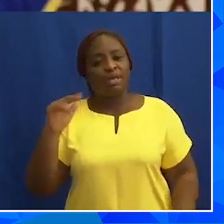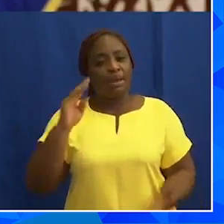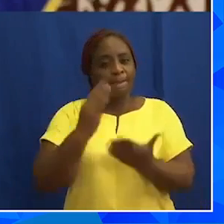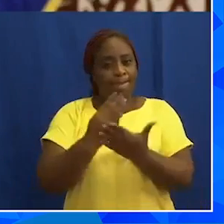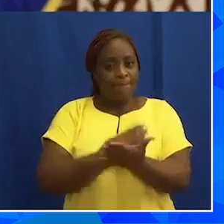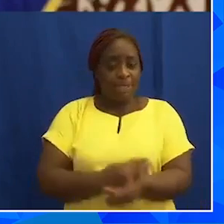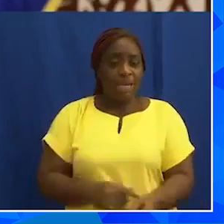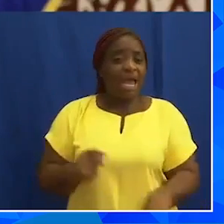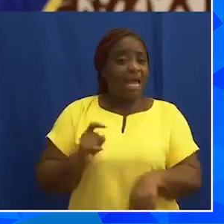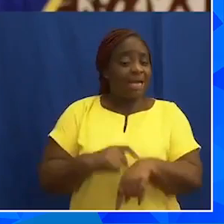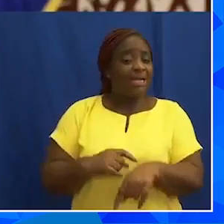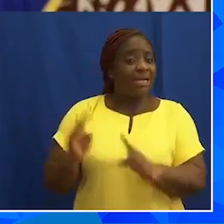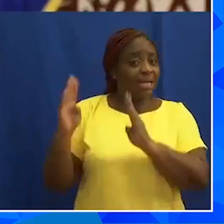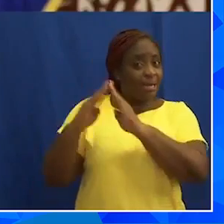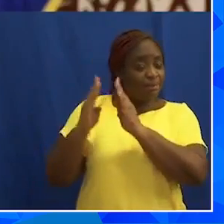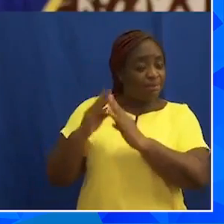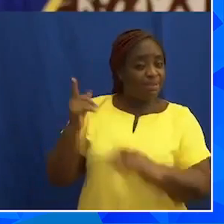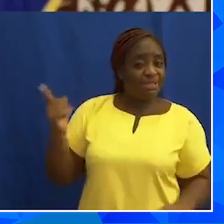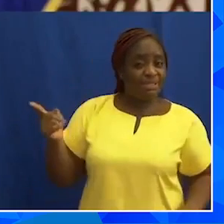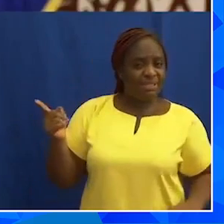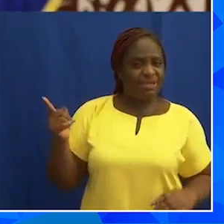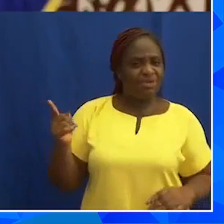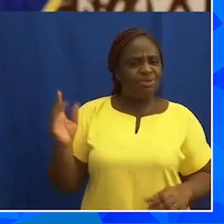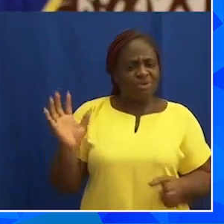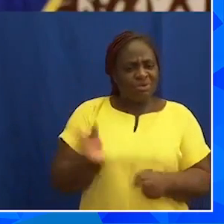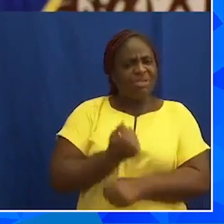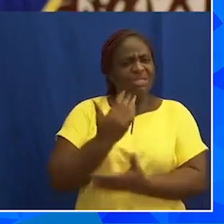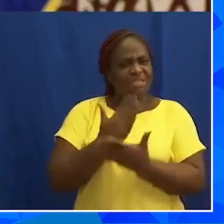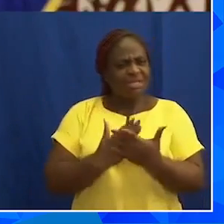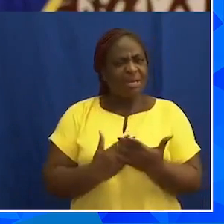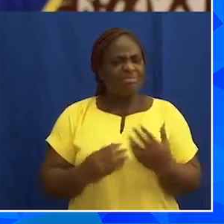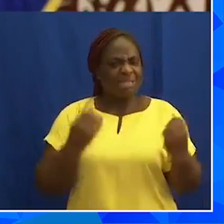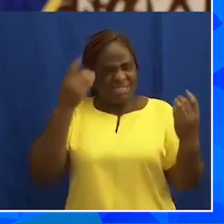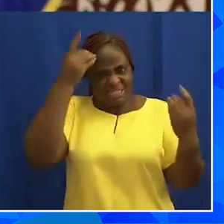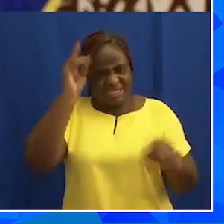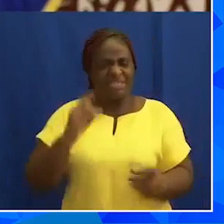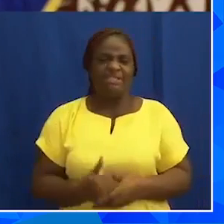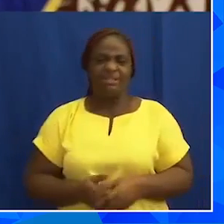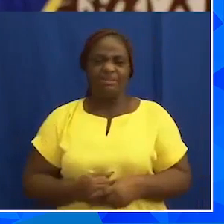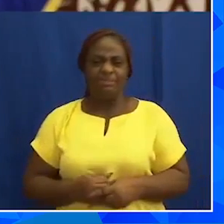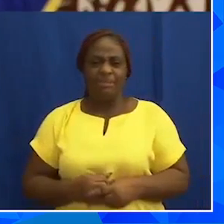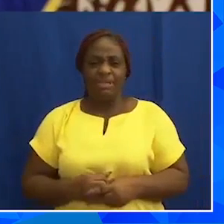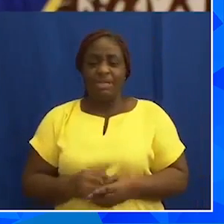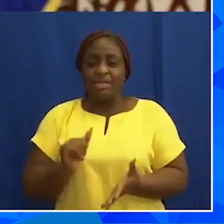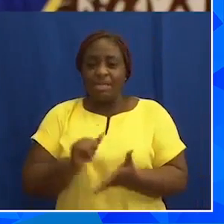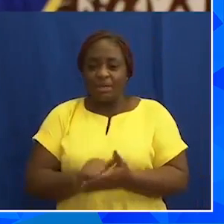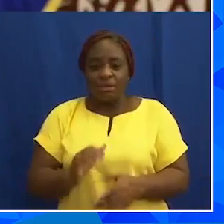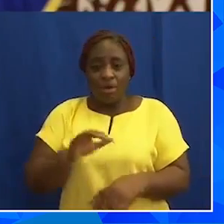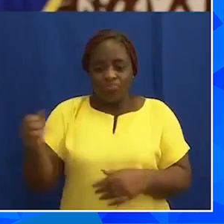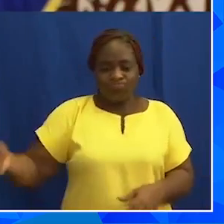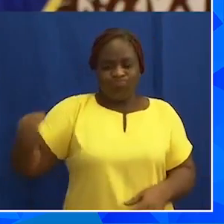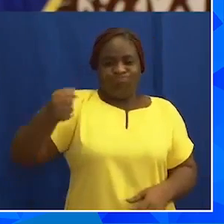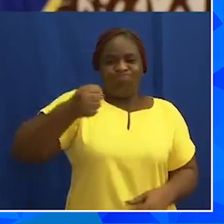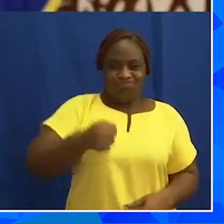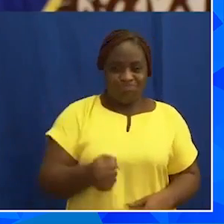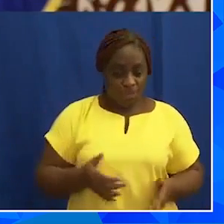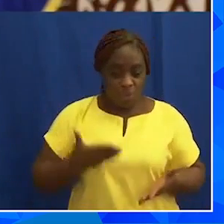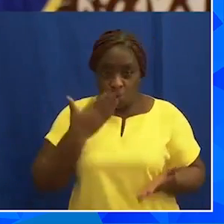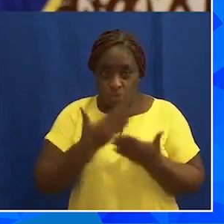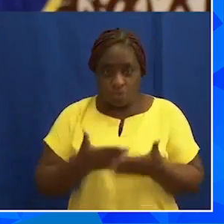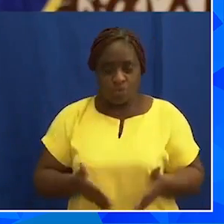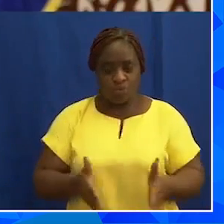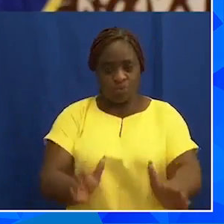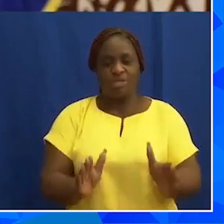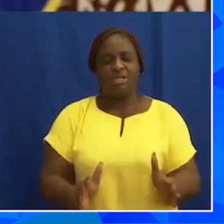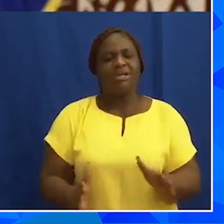At the retreat, we took some firm decisions that should put us on the path that